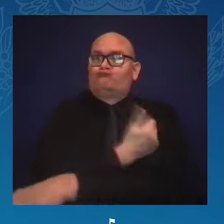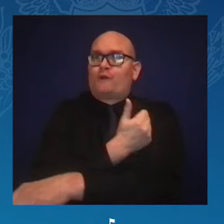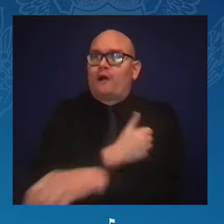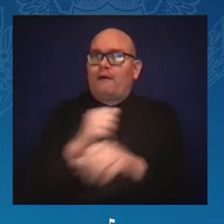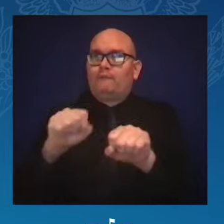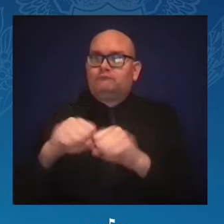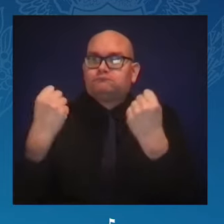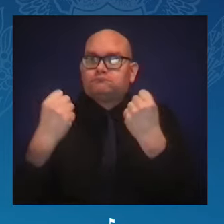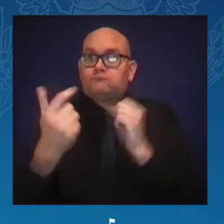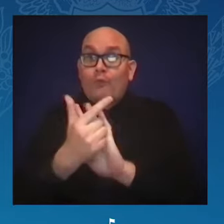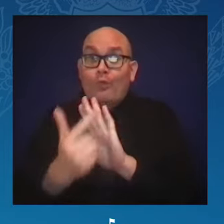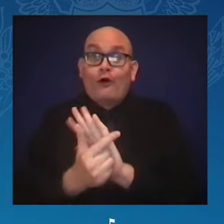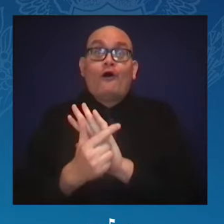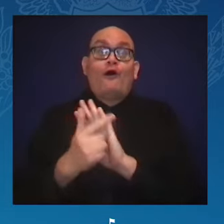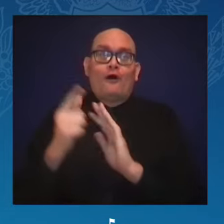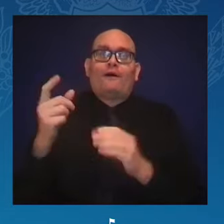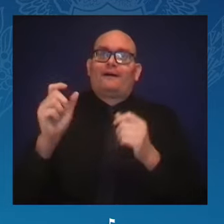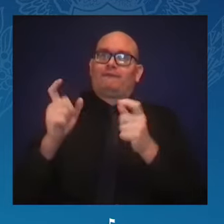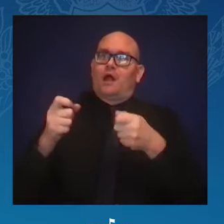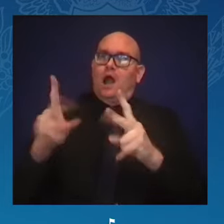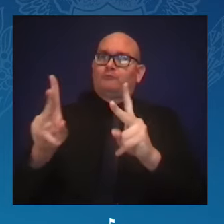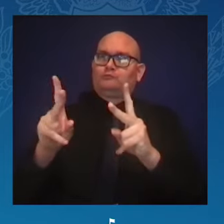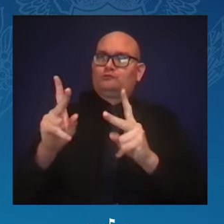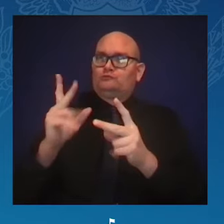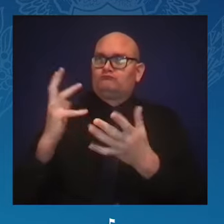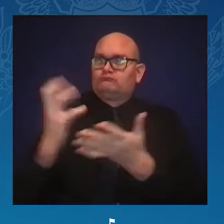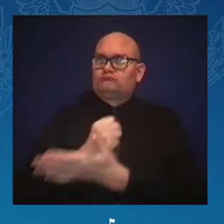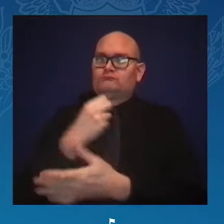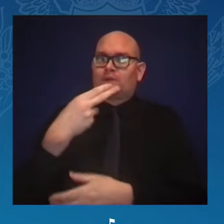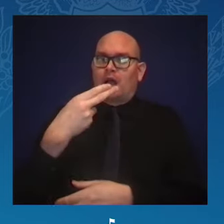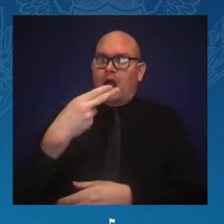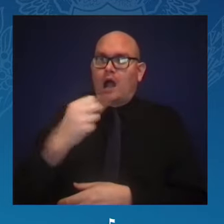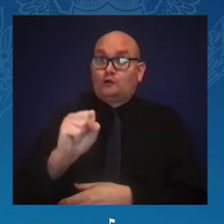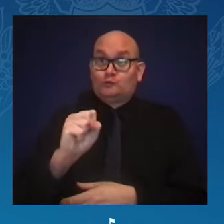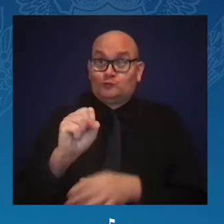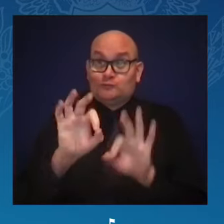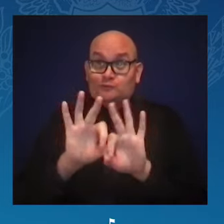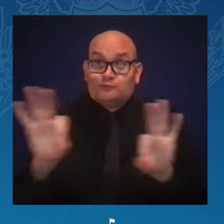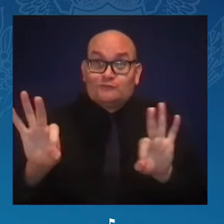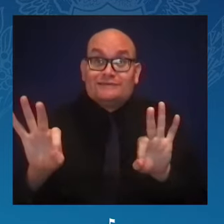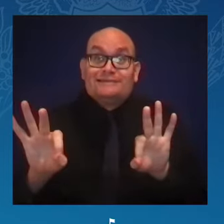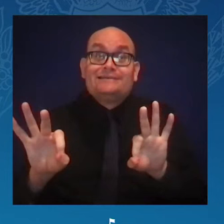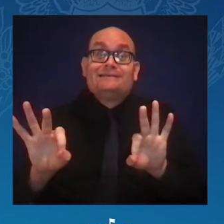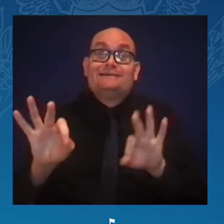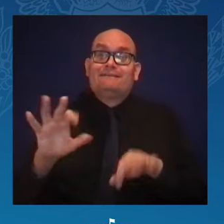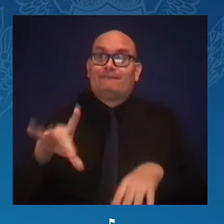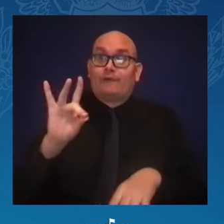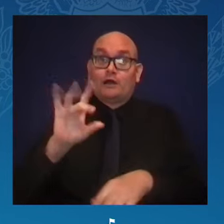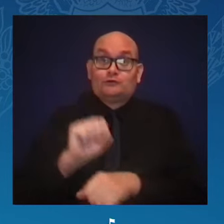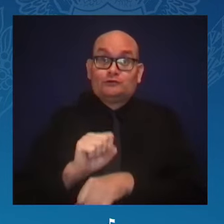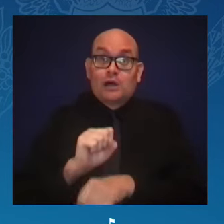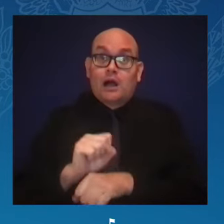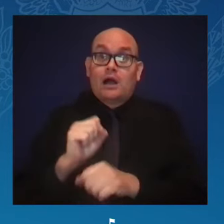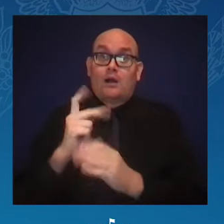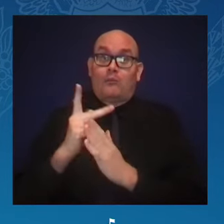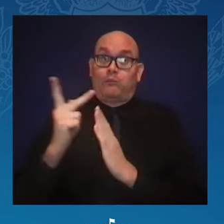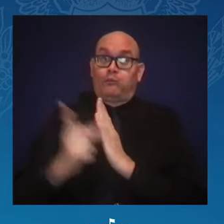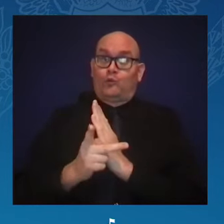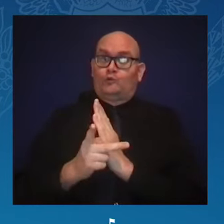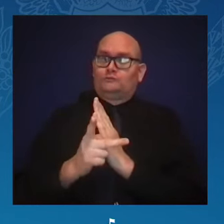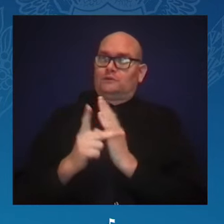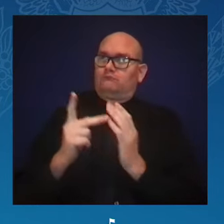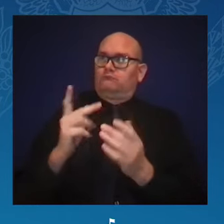model of innovation for law enforcement by the United States Department of Justice. When she was elected